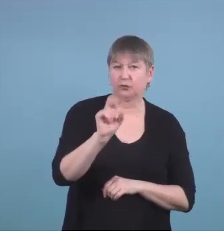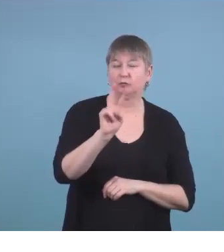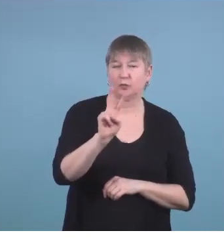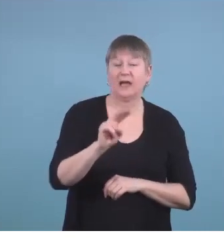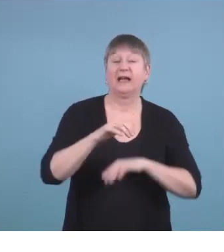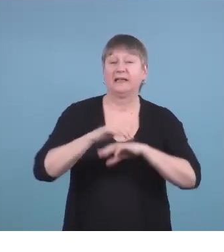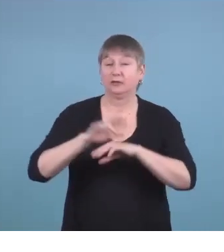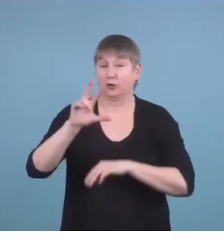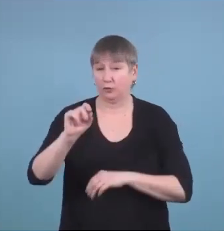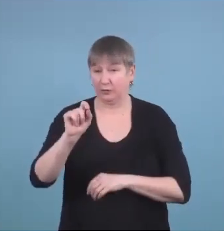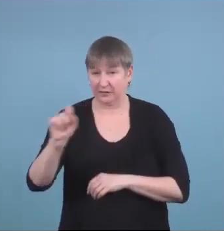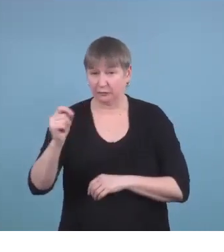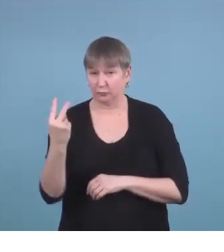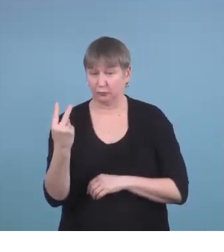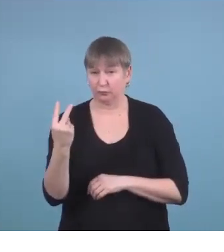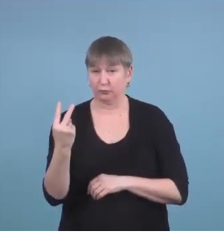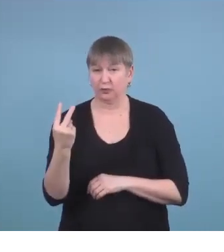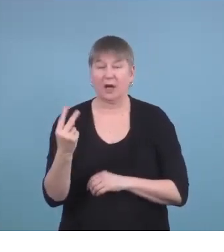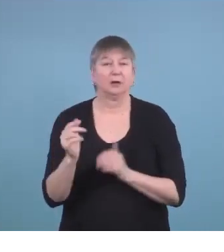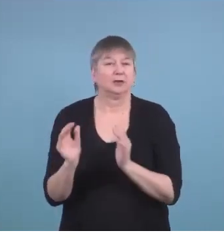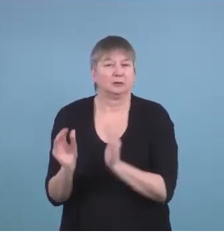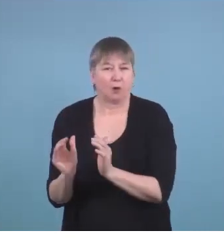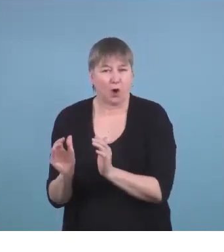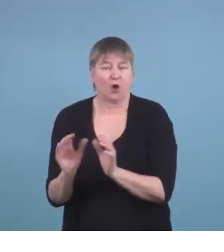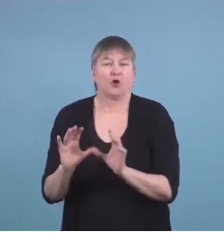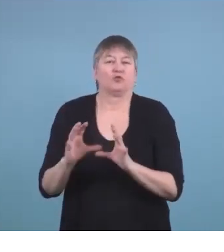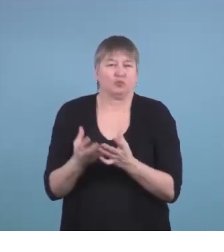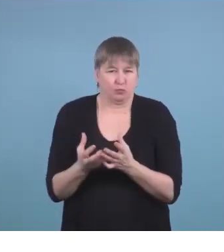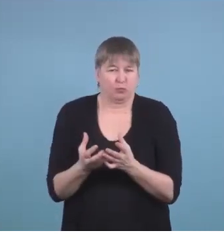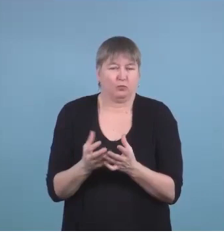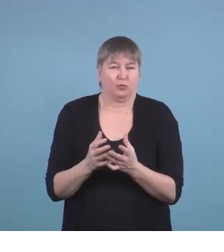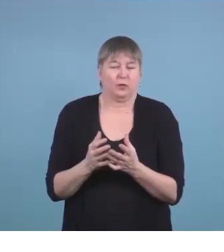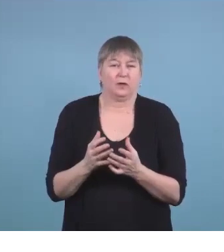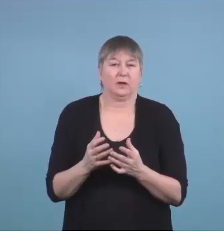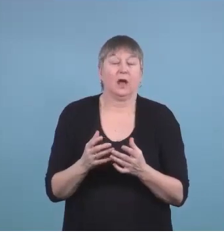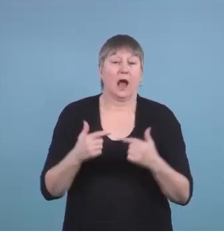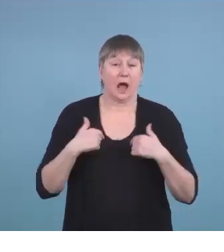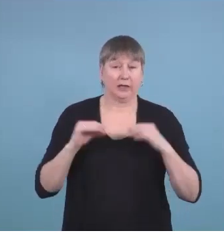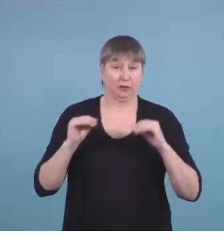to a small group of our students in sign language.